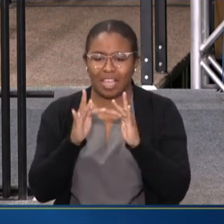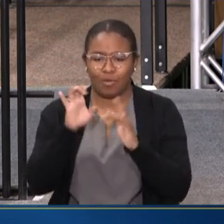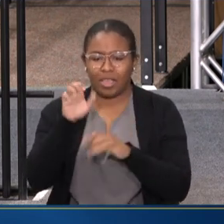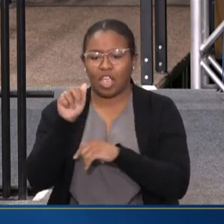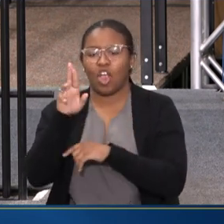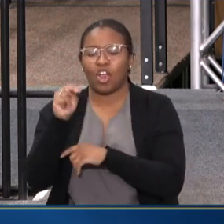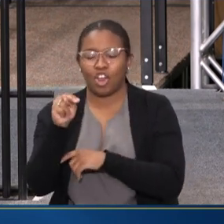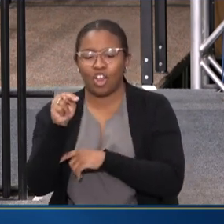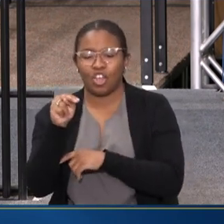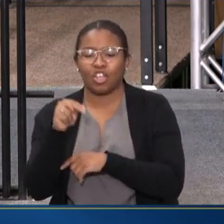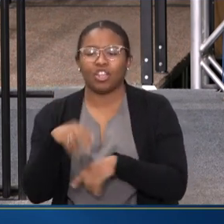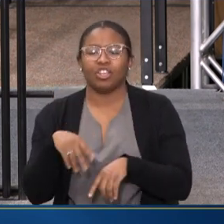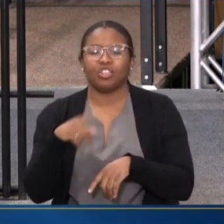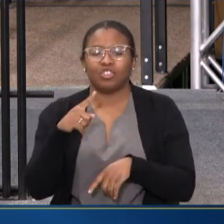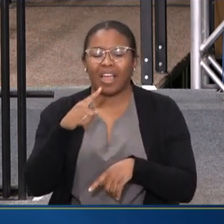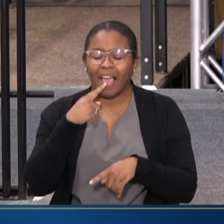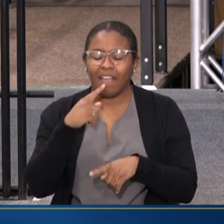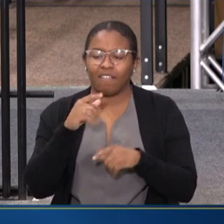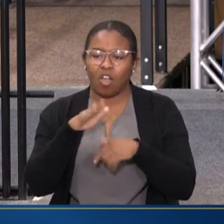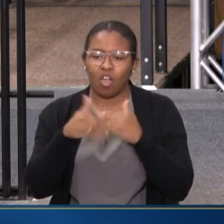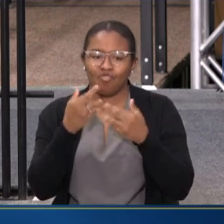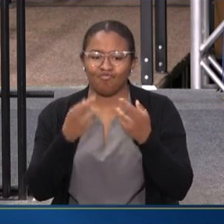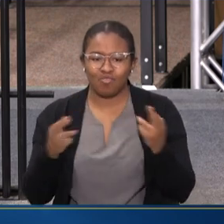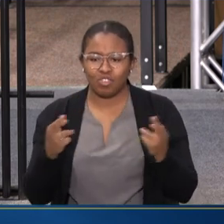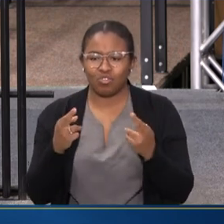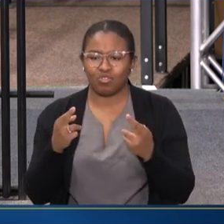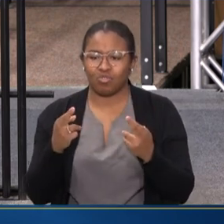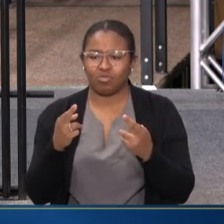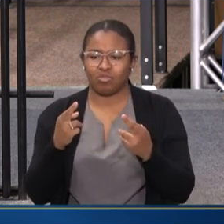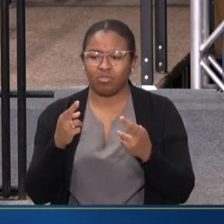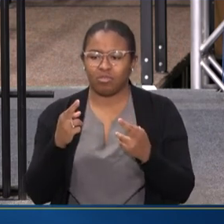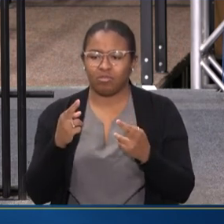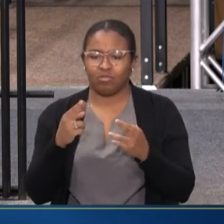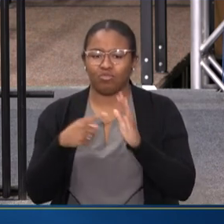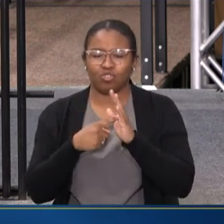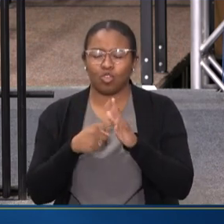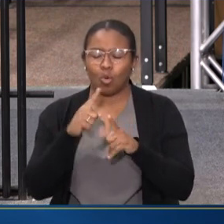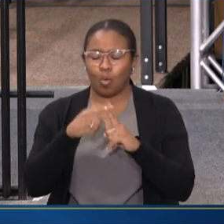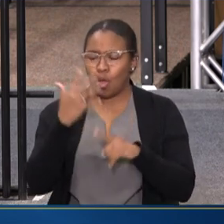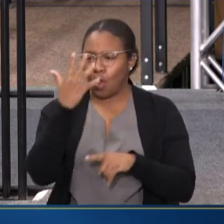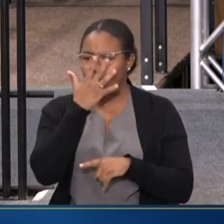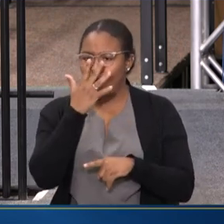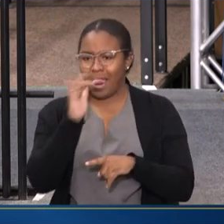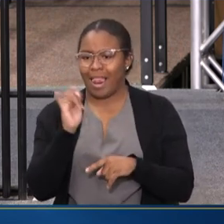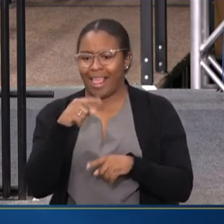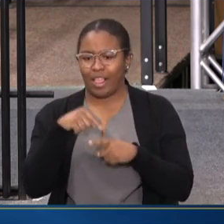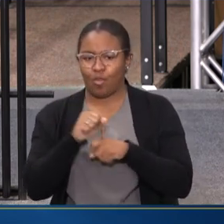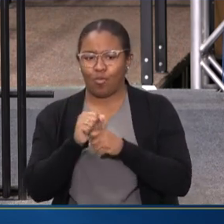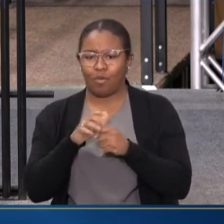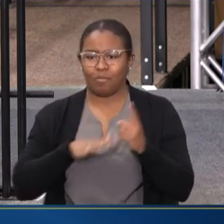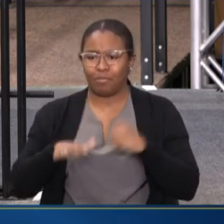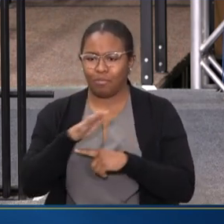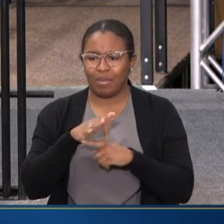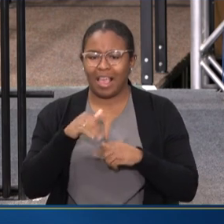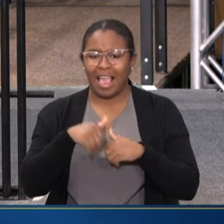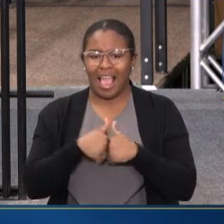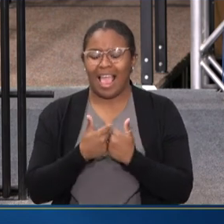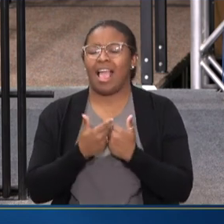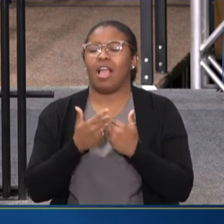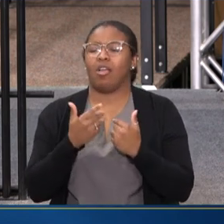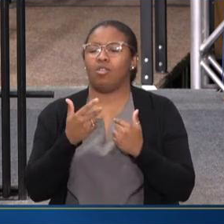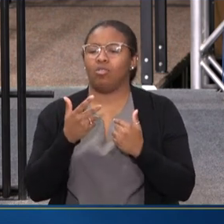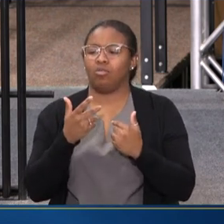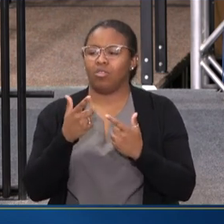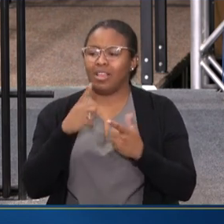WHERE WE HAVE AN ENTIRE RESOURCE FOCUSED ON WHAT DOES THIS LOOK LIKE IN THE WORKPLACE? WHAT WOULD IT LOOK LIKE TO BUILD A ROBUST